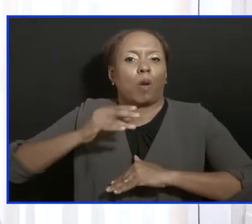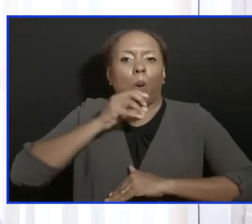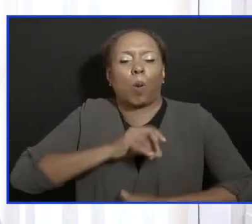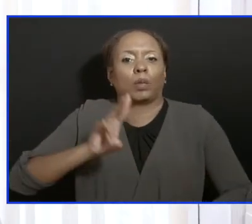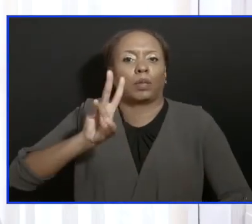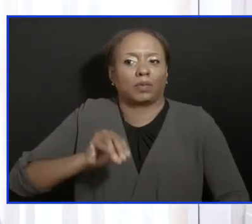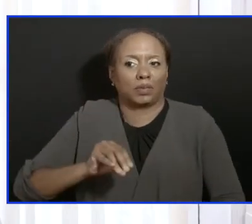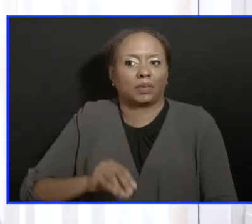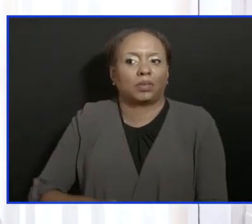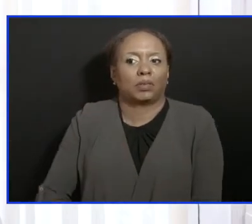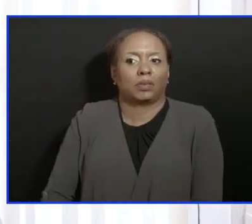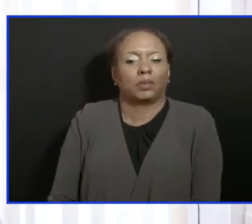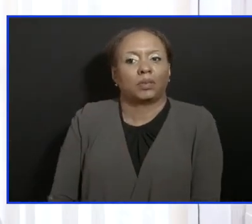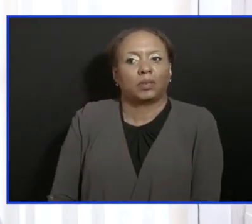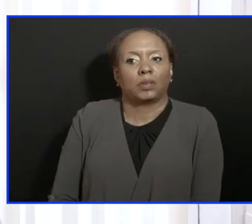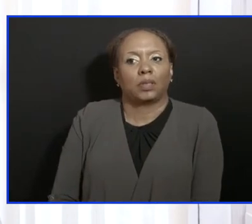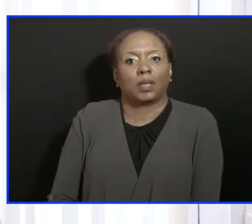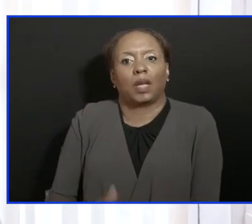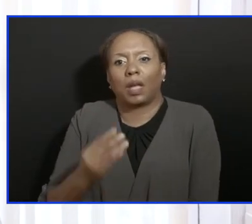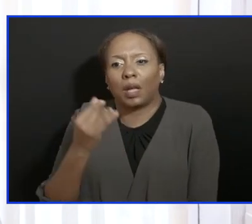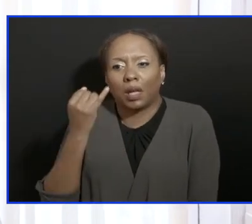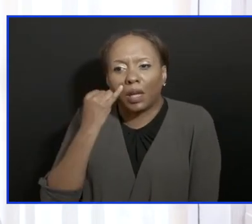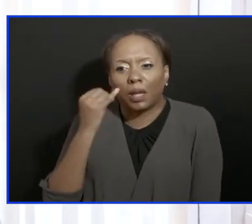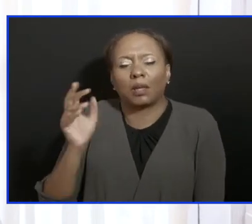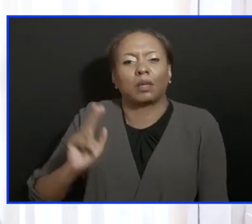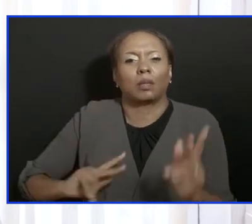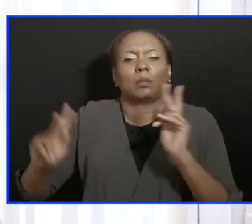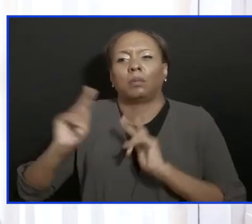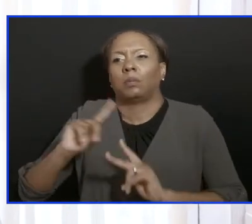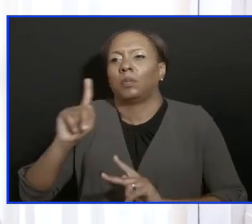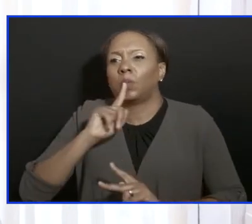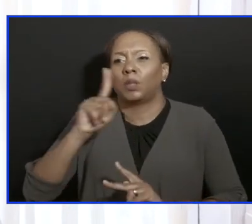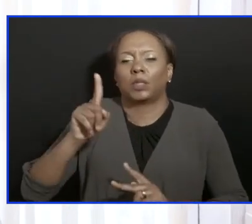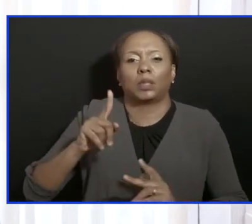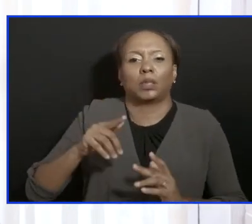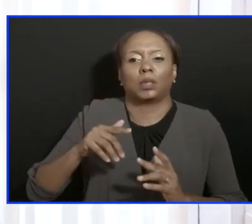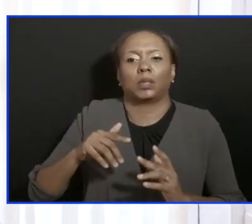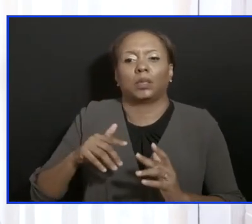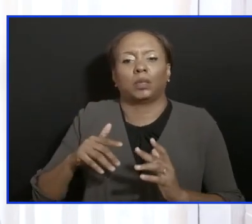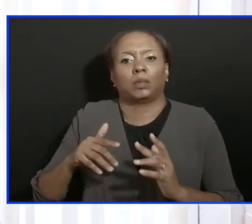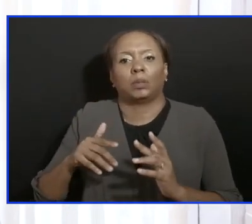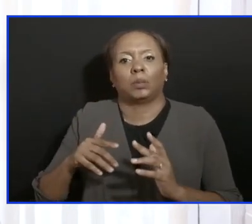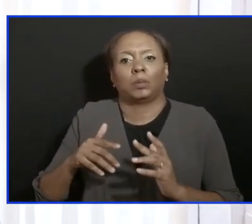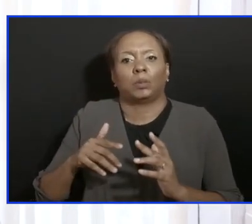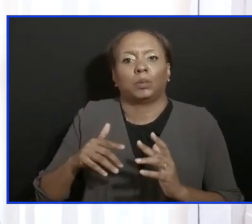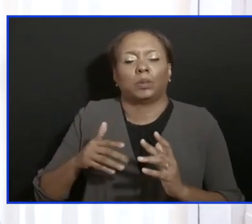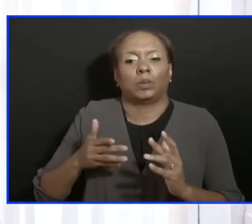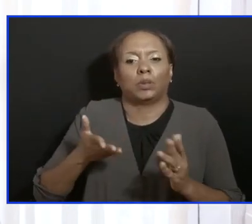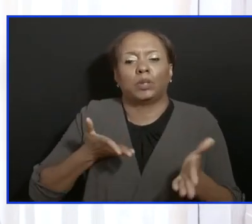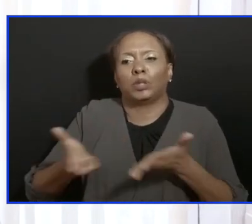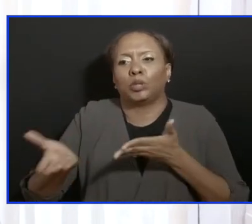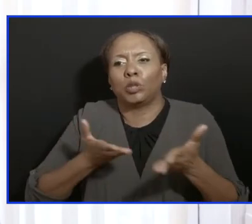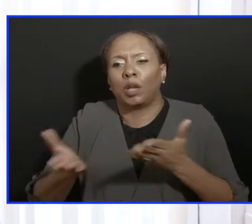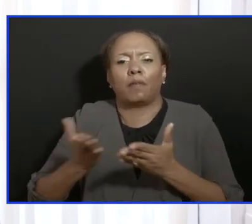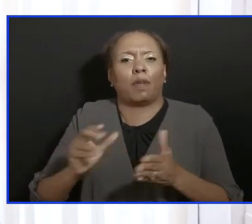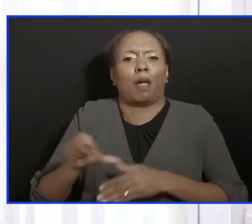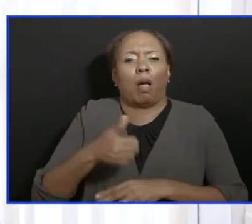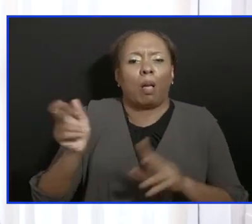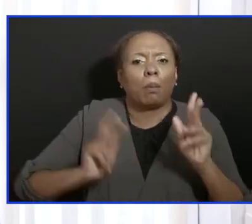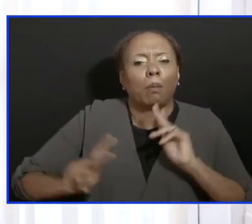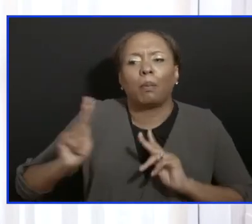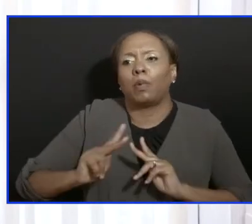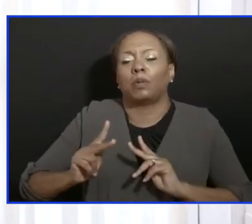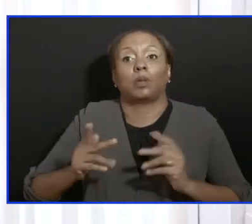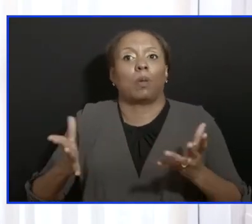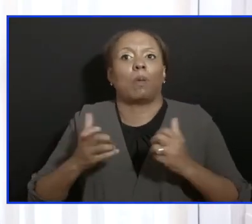and for persons who are high traffic in the middle of the pandemic, servicing other people and who therefore need